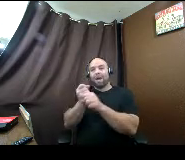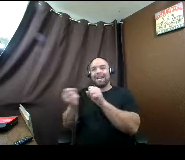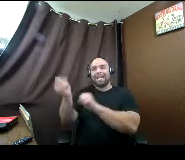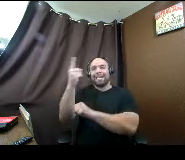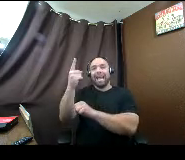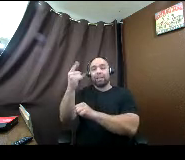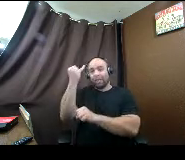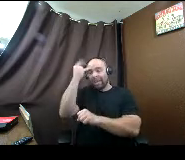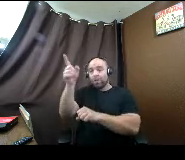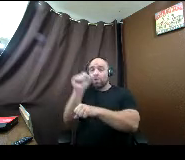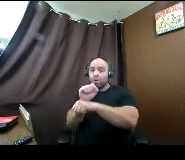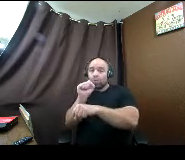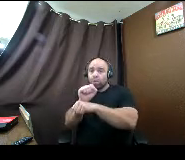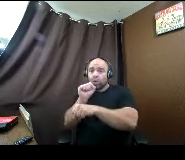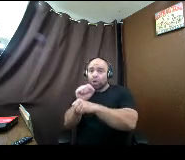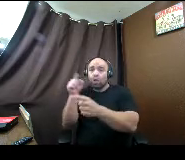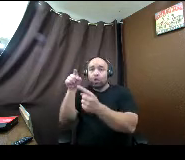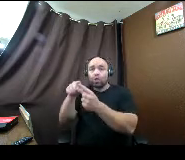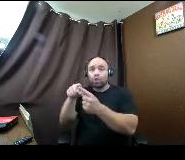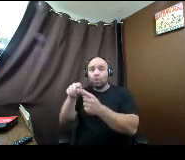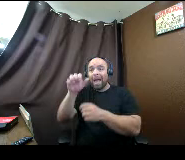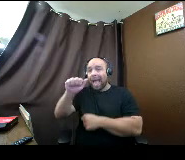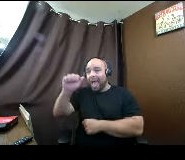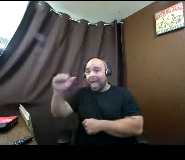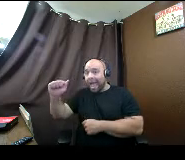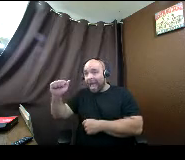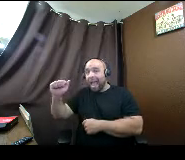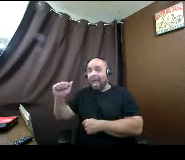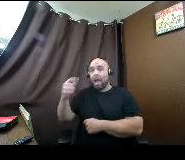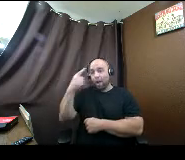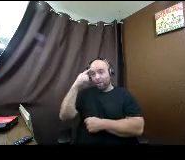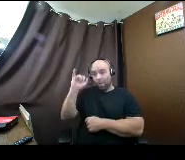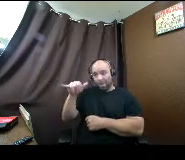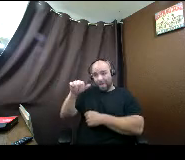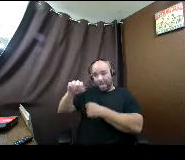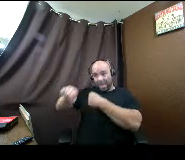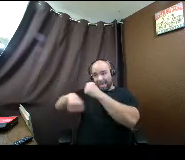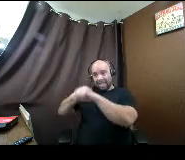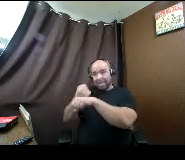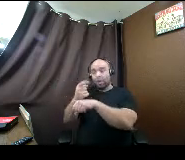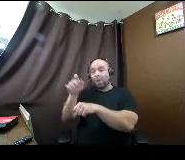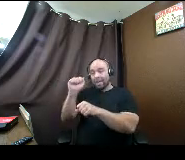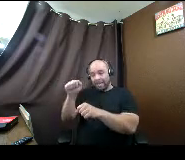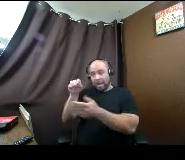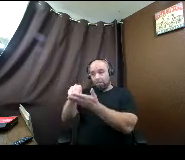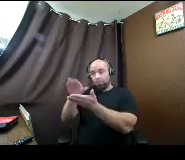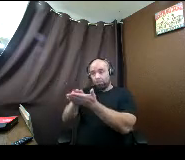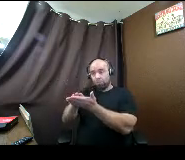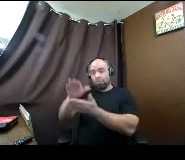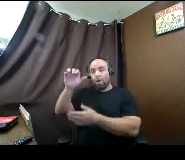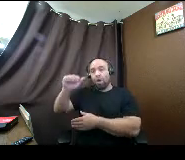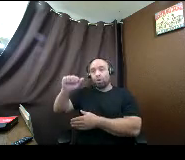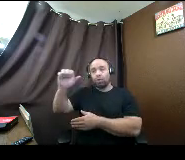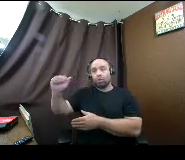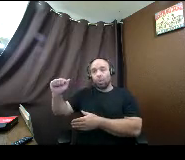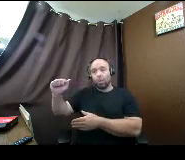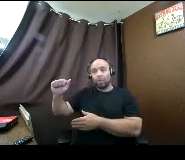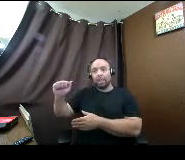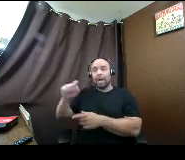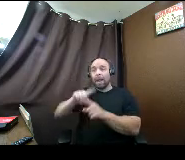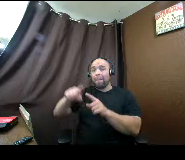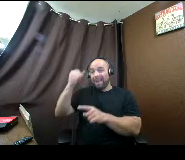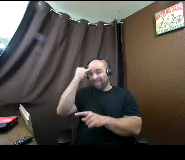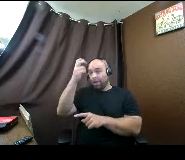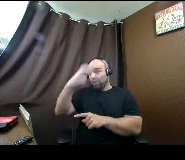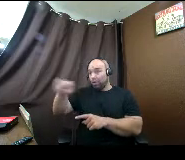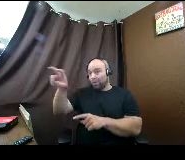towards your associates degree. for that year, you can put associates. but if you're transferring that next year. then